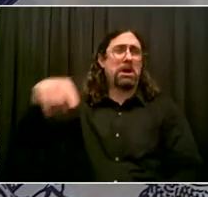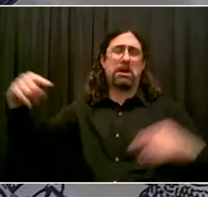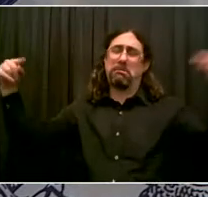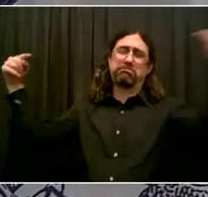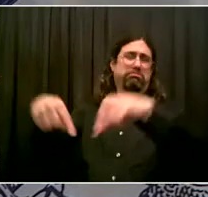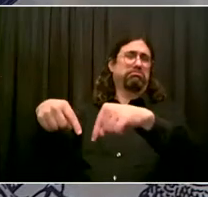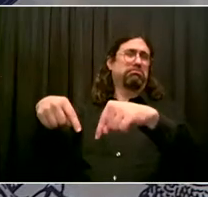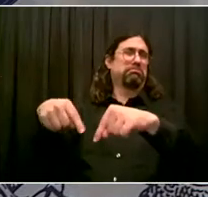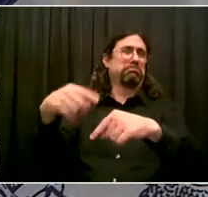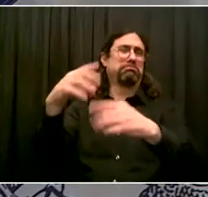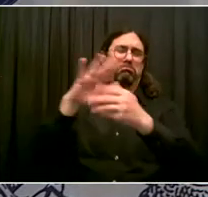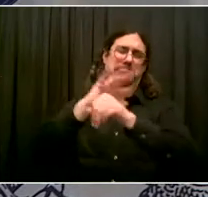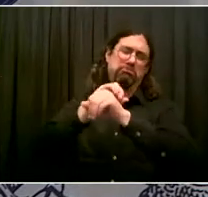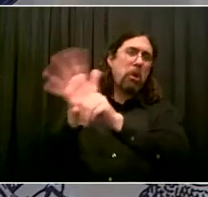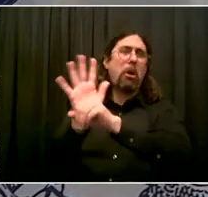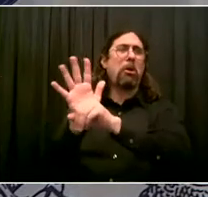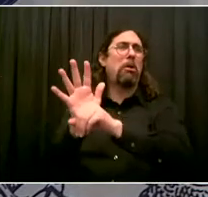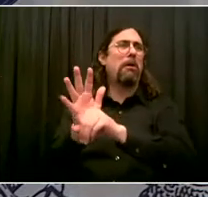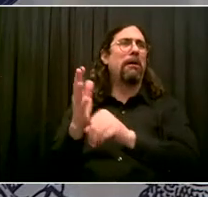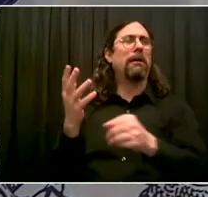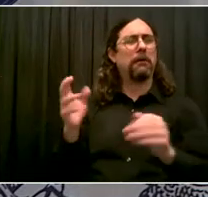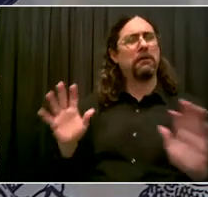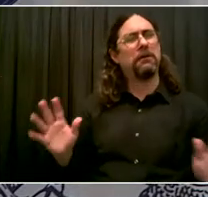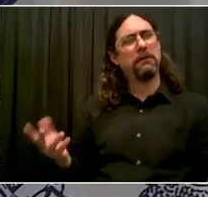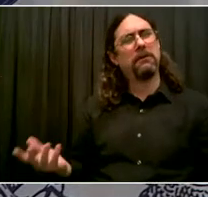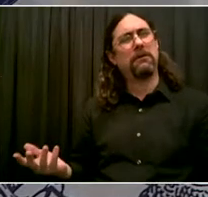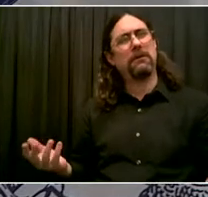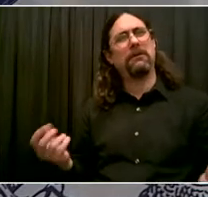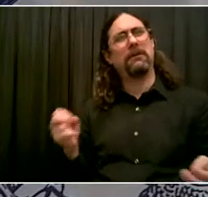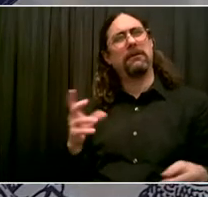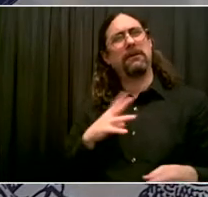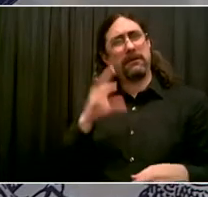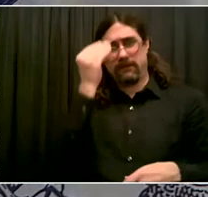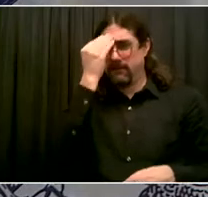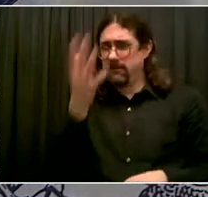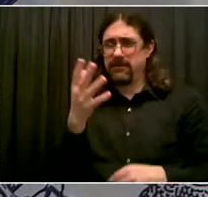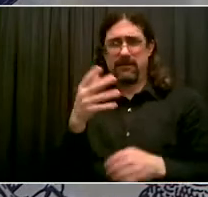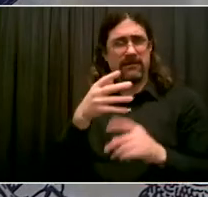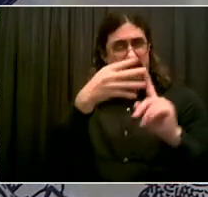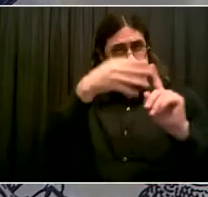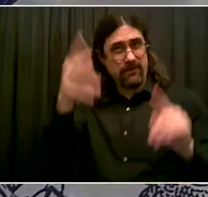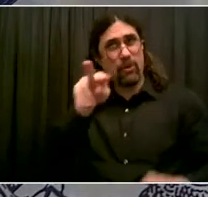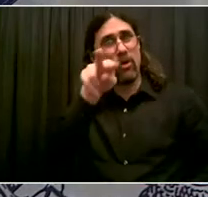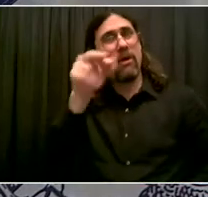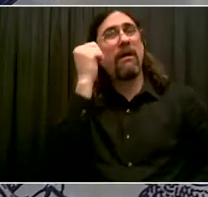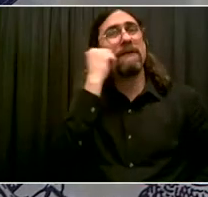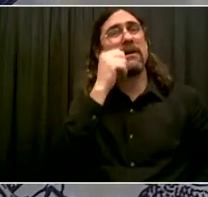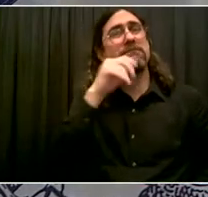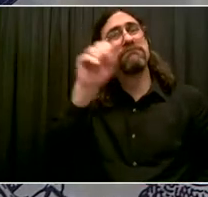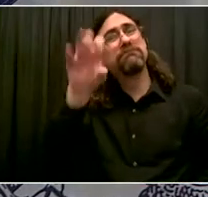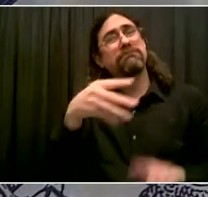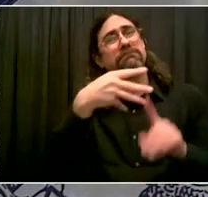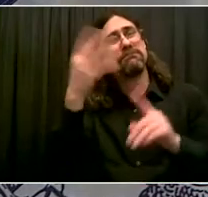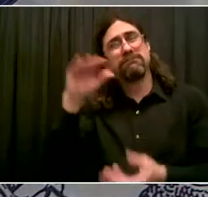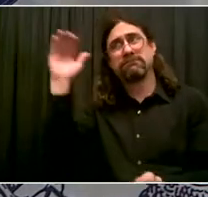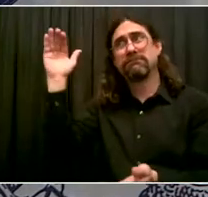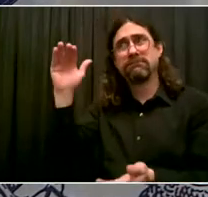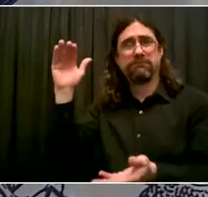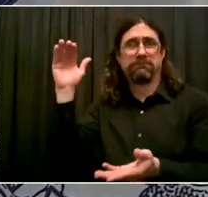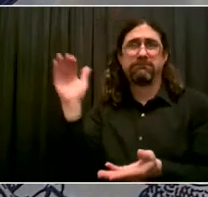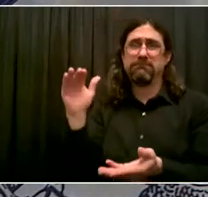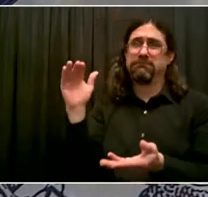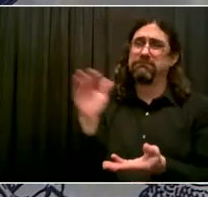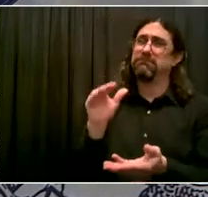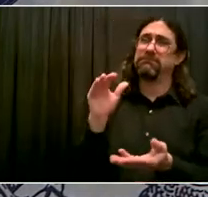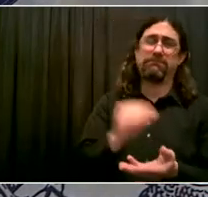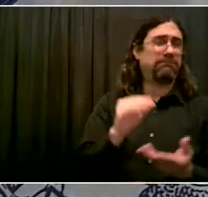number is on the website and I respect the methodology, but I think there's a bigger story to tell. We have time for two more for today. The